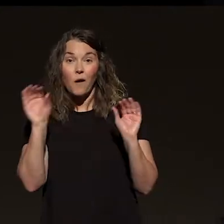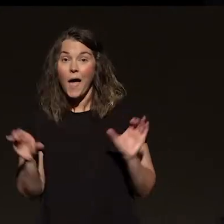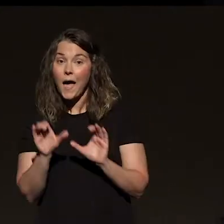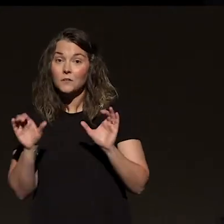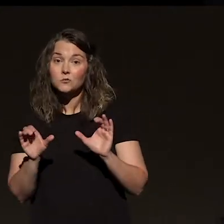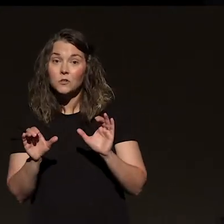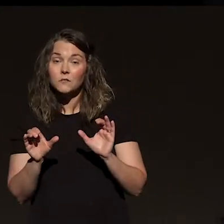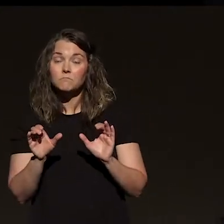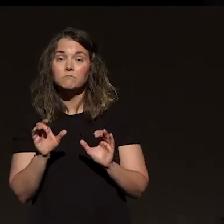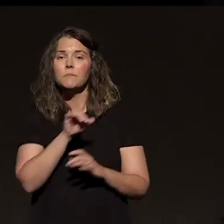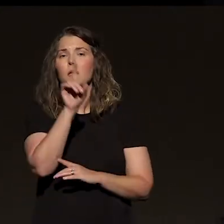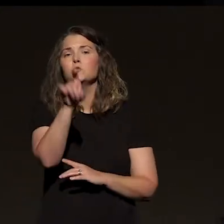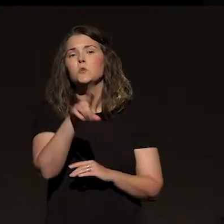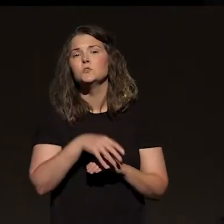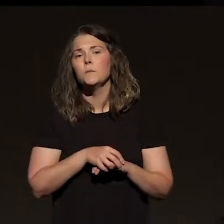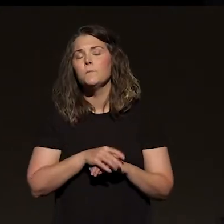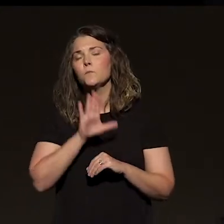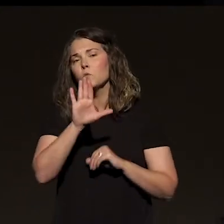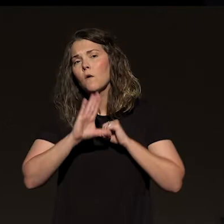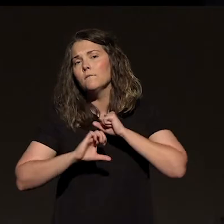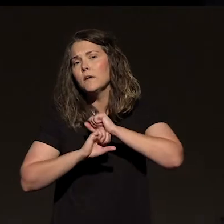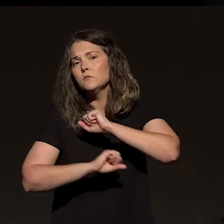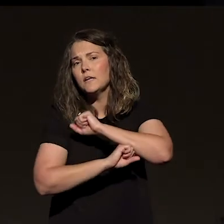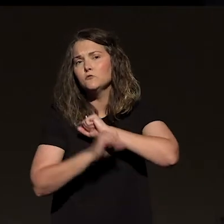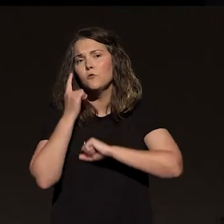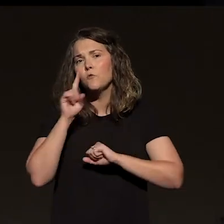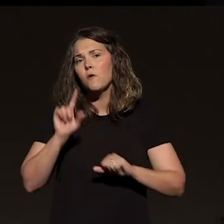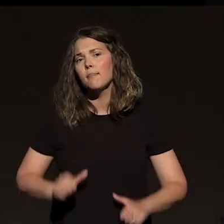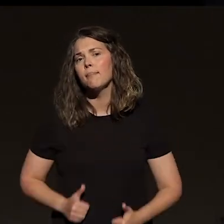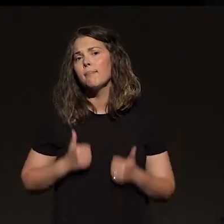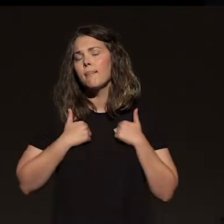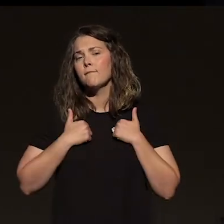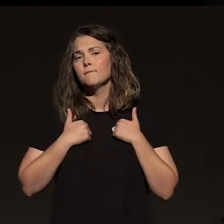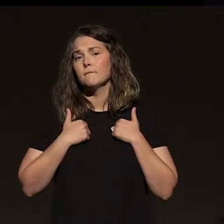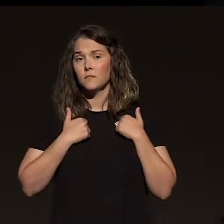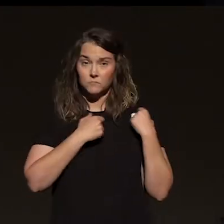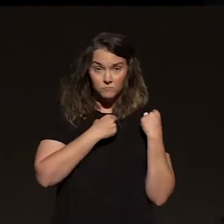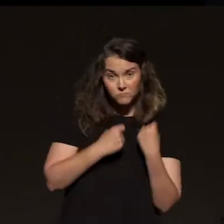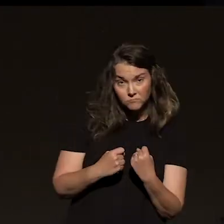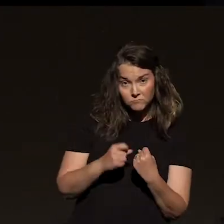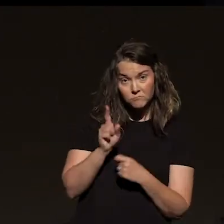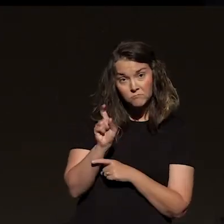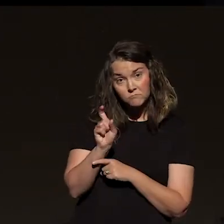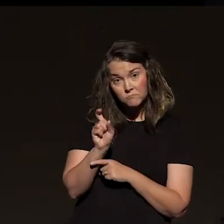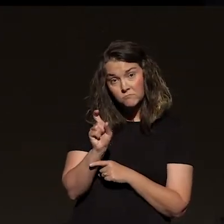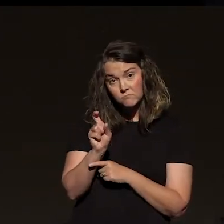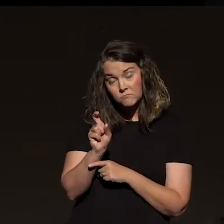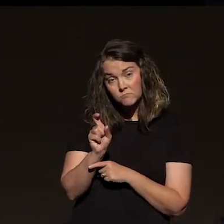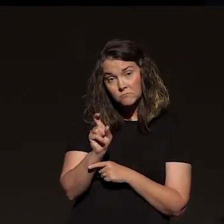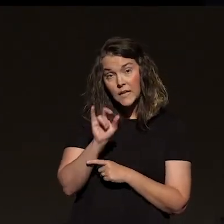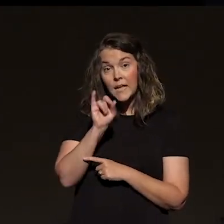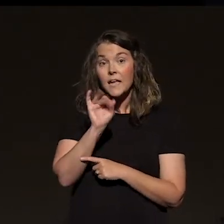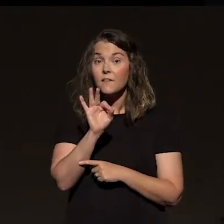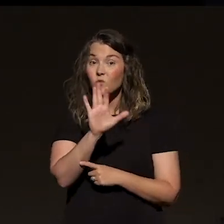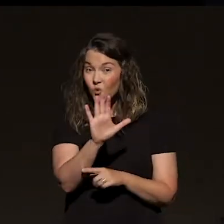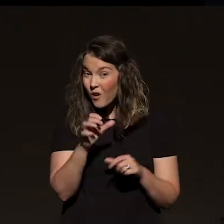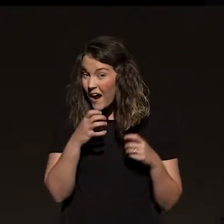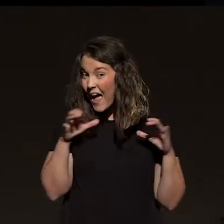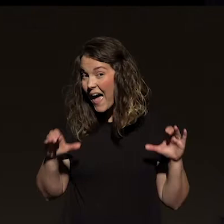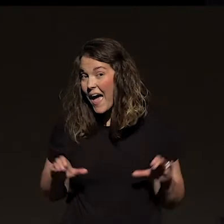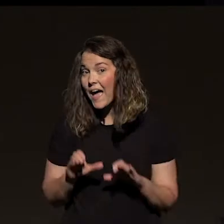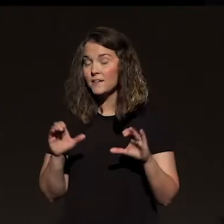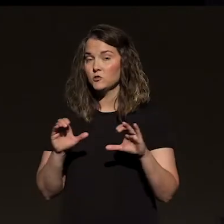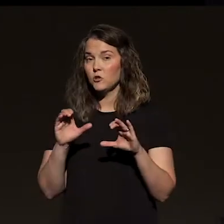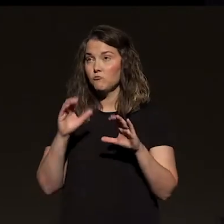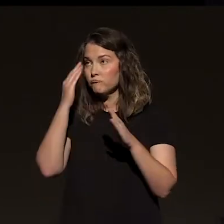How strong is your foundation for life? If the foundation for your life is your action, you're actually following